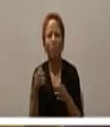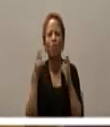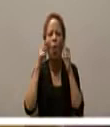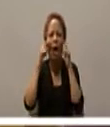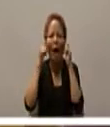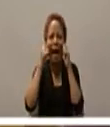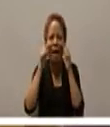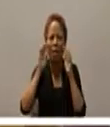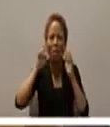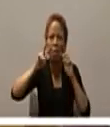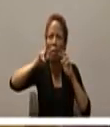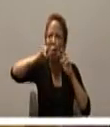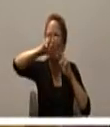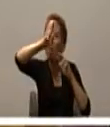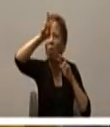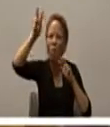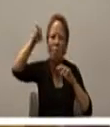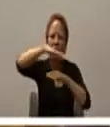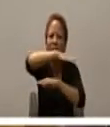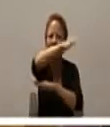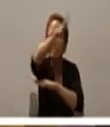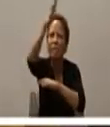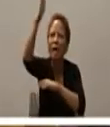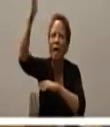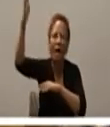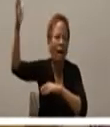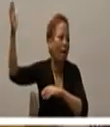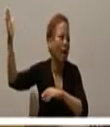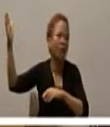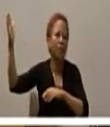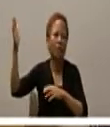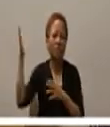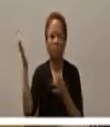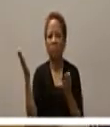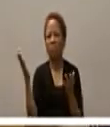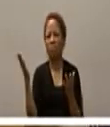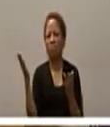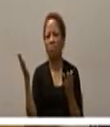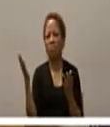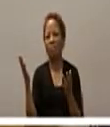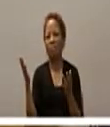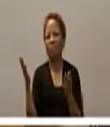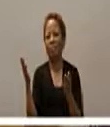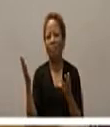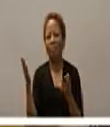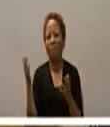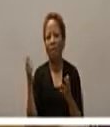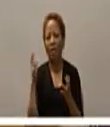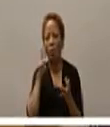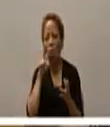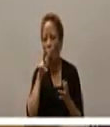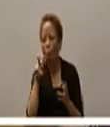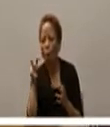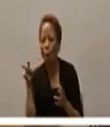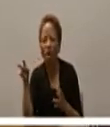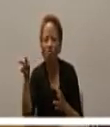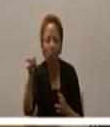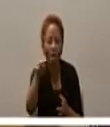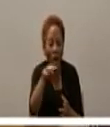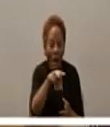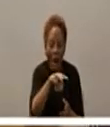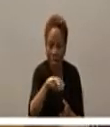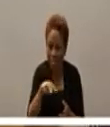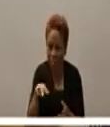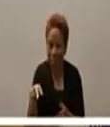sky begin to look to the east look around you and and what was